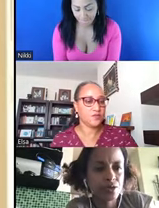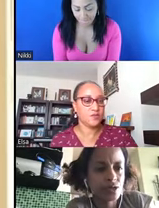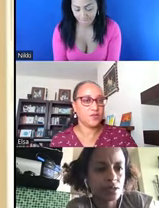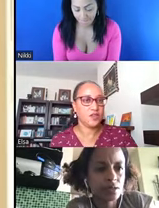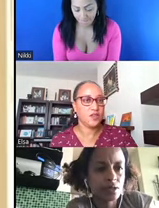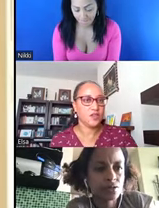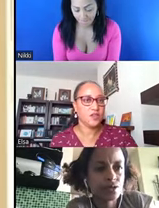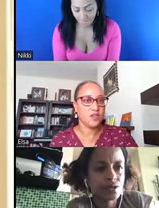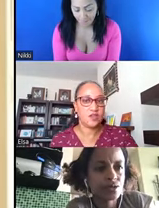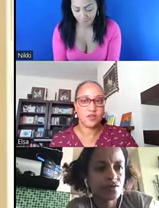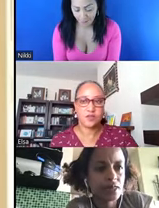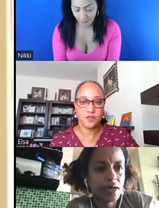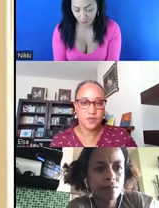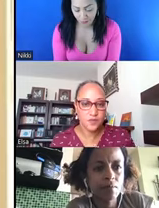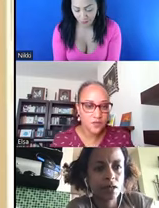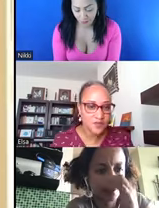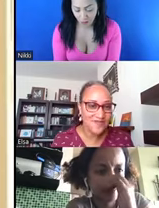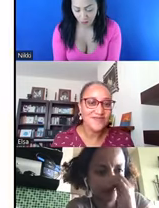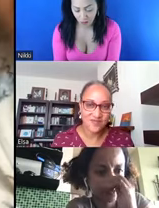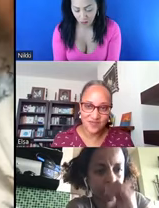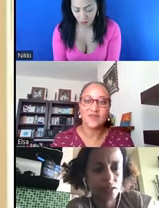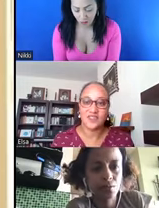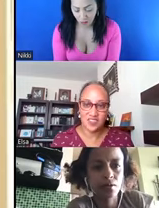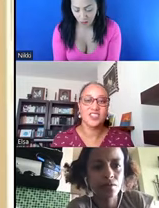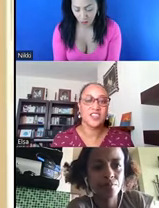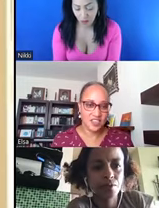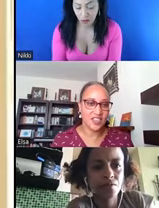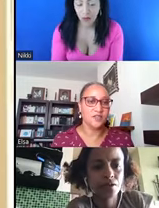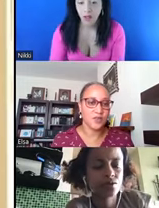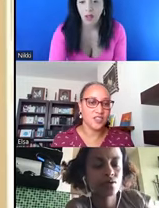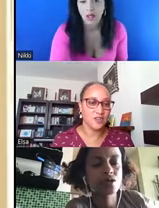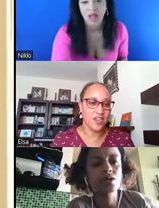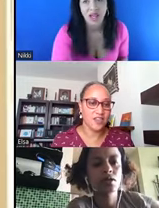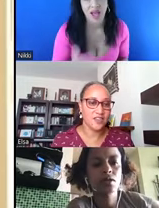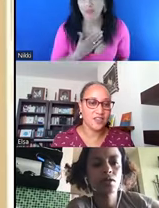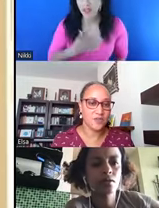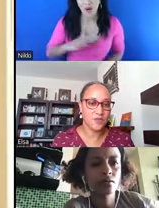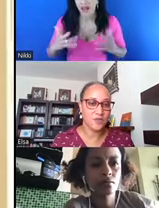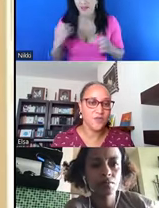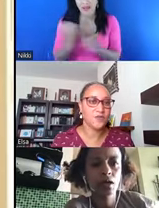But just in the interest of time, I'll start with a little bit of an introduction.